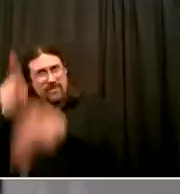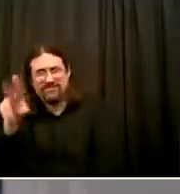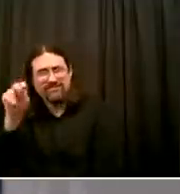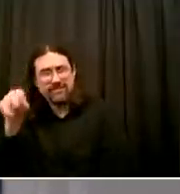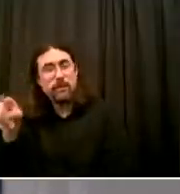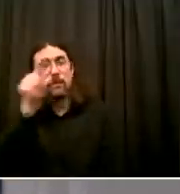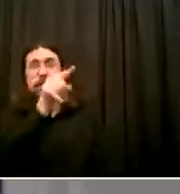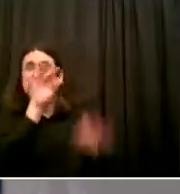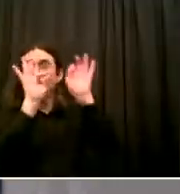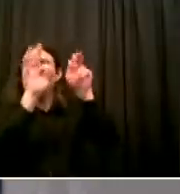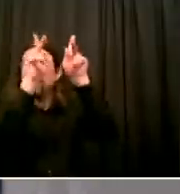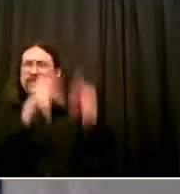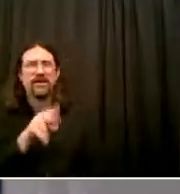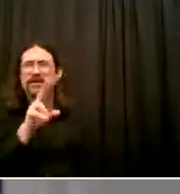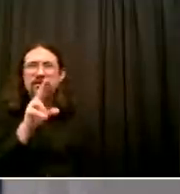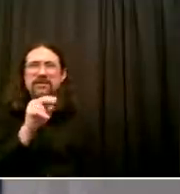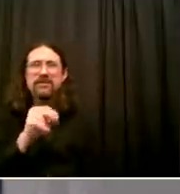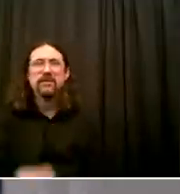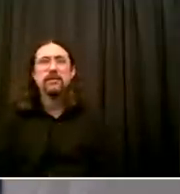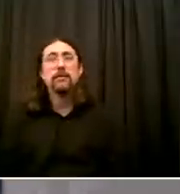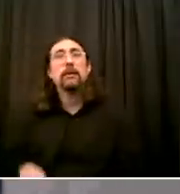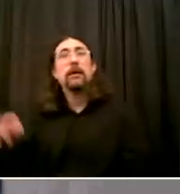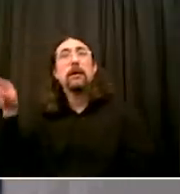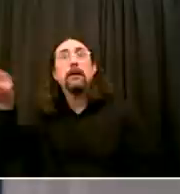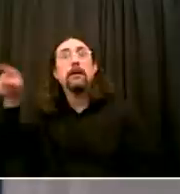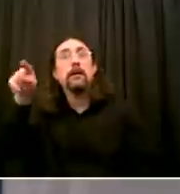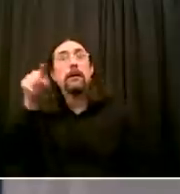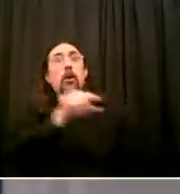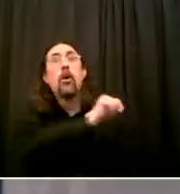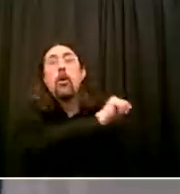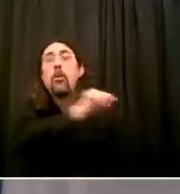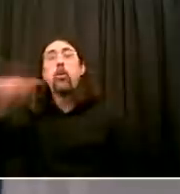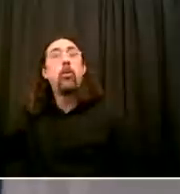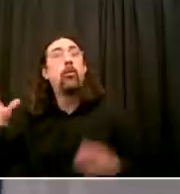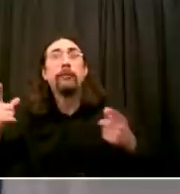unified as a nation And that's how we want to approach this